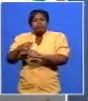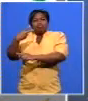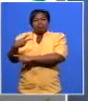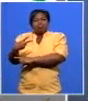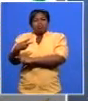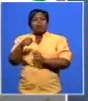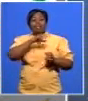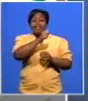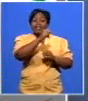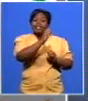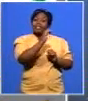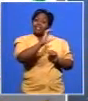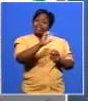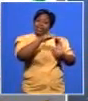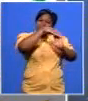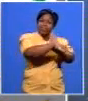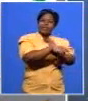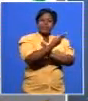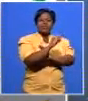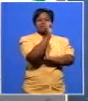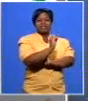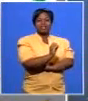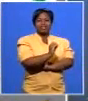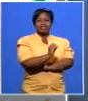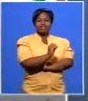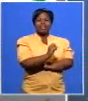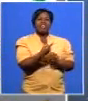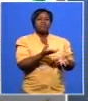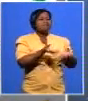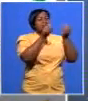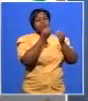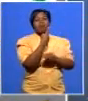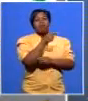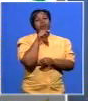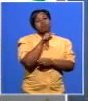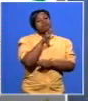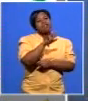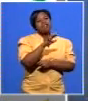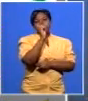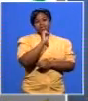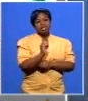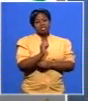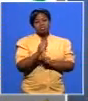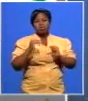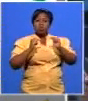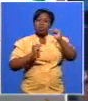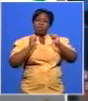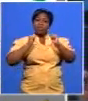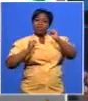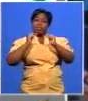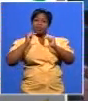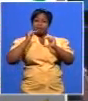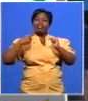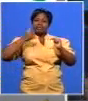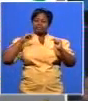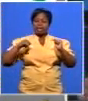20 percent and in fact you only made it by one comma five percent that is neck and neck in the ANC's heartland